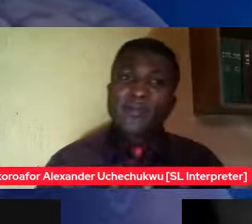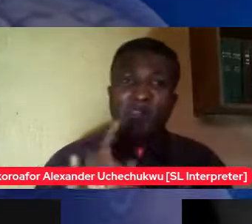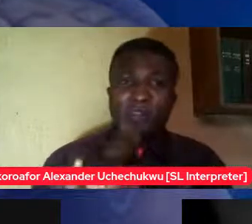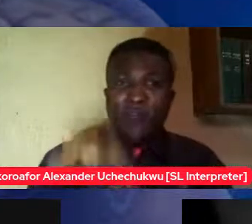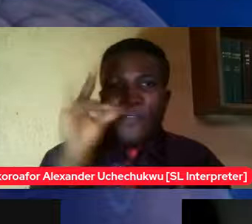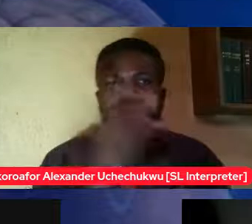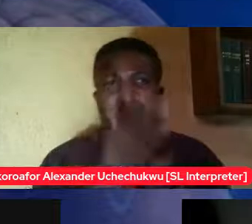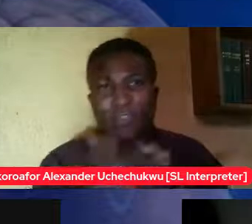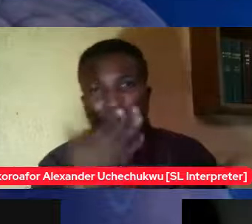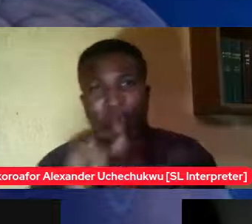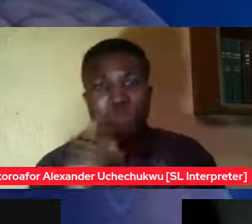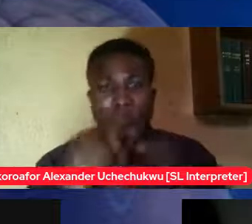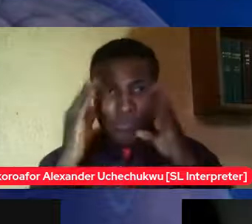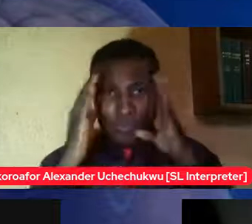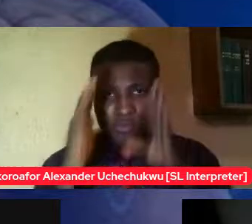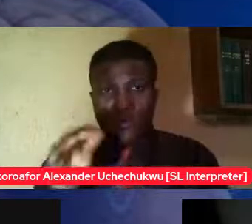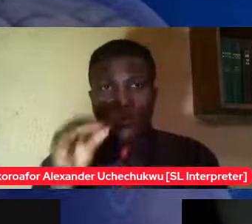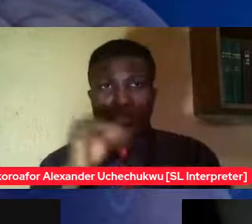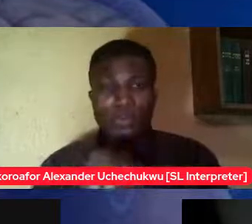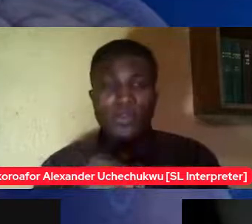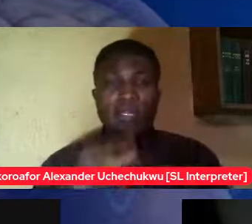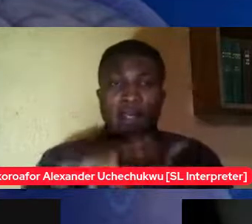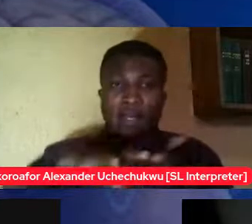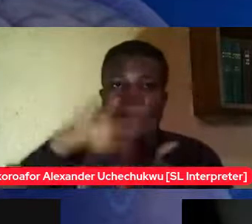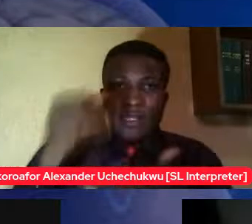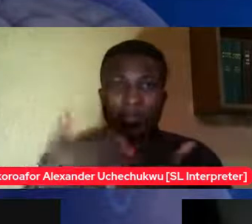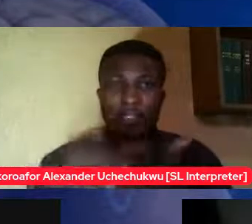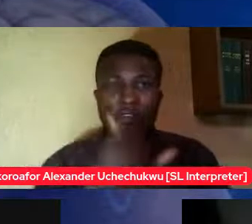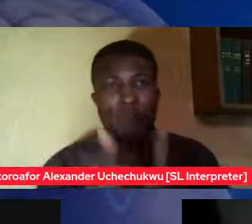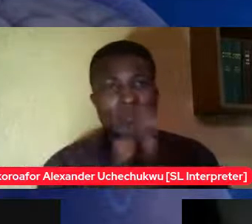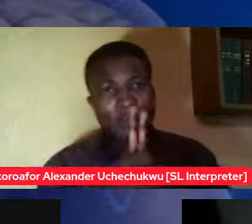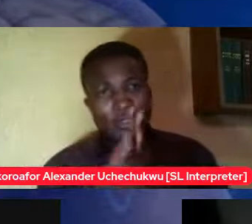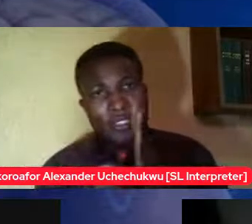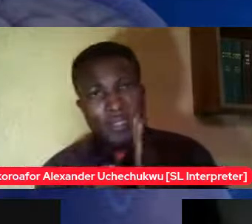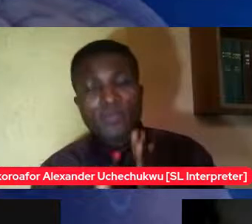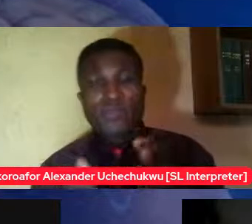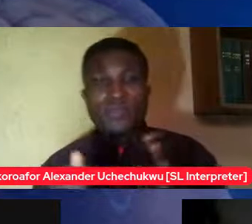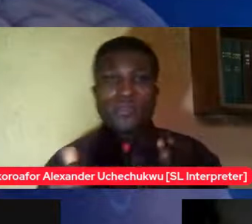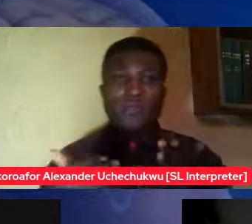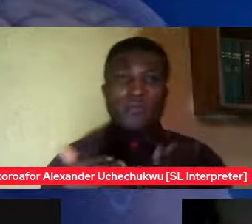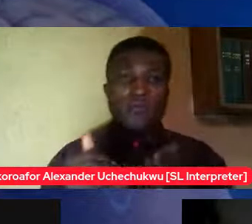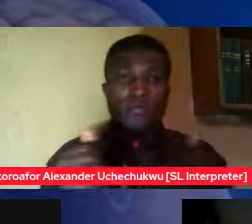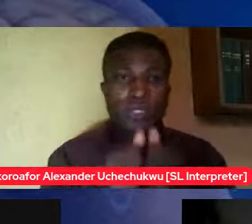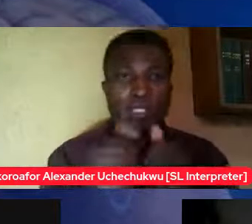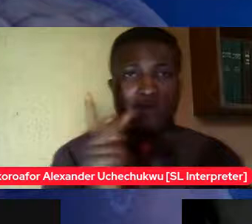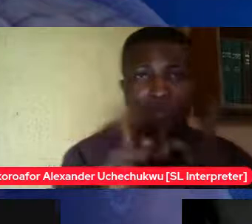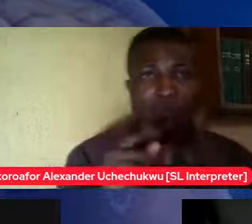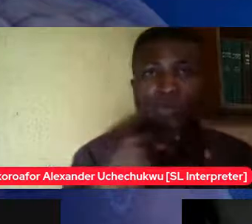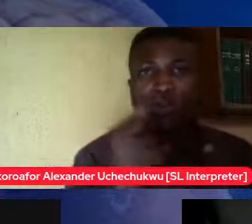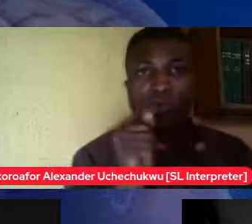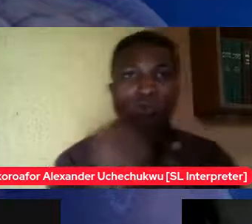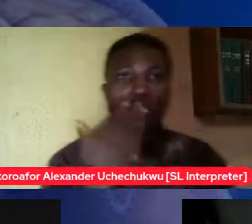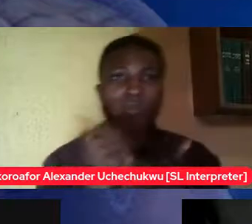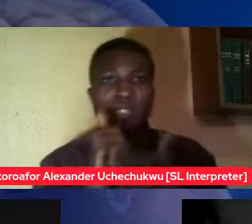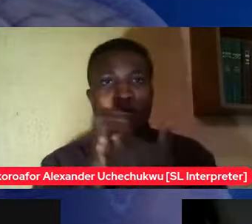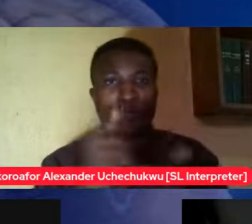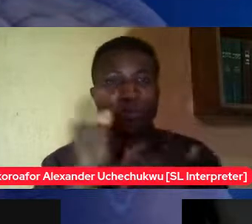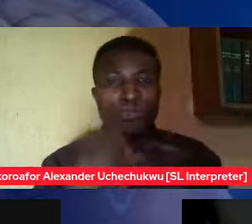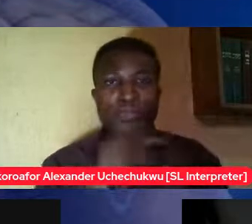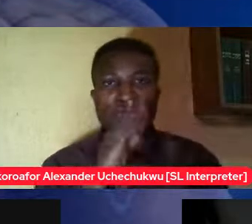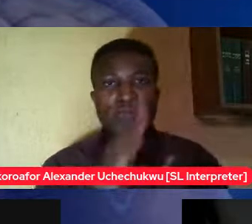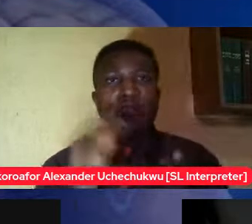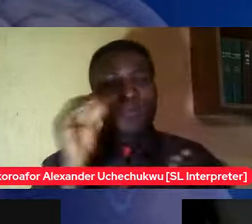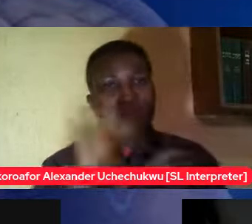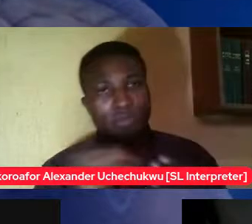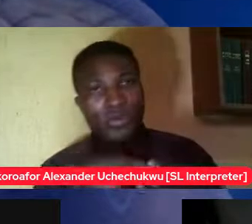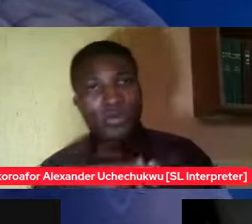surround yourself with people that encourage you to be more people that understand that you are valuable because in life we don't need people